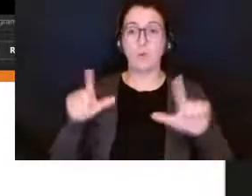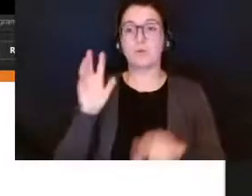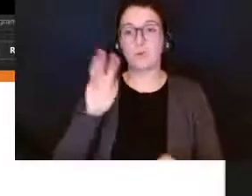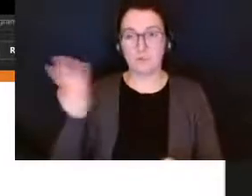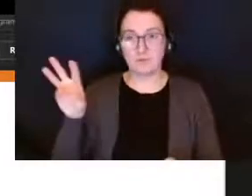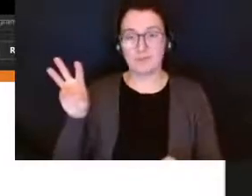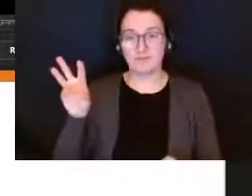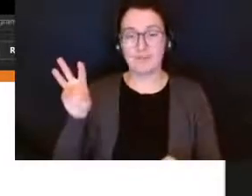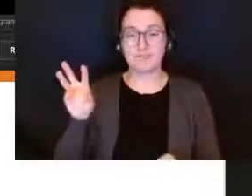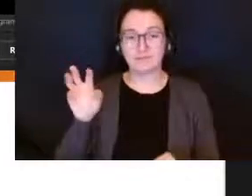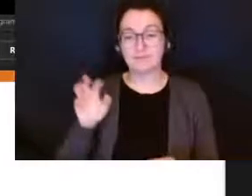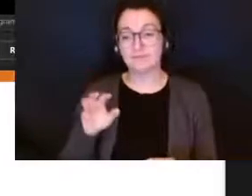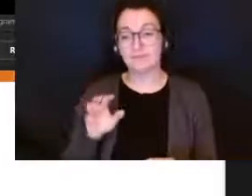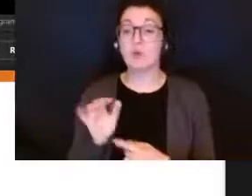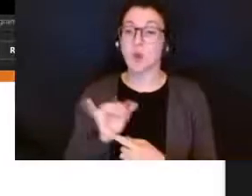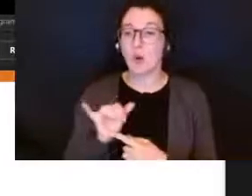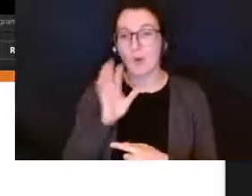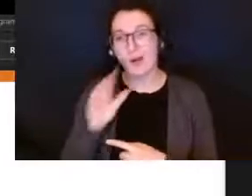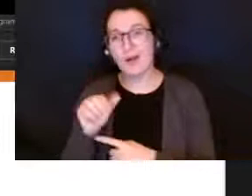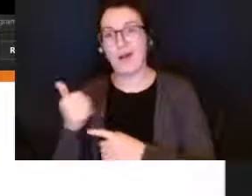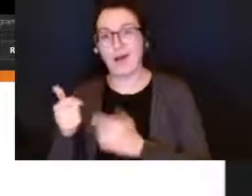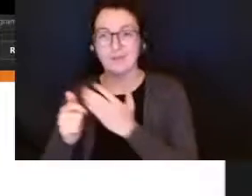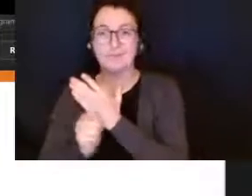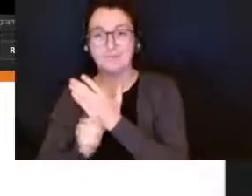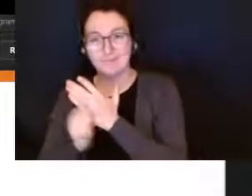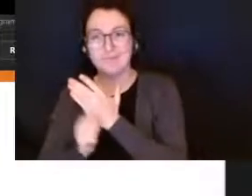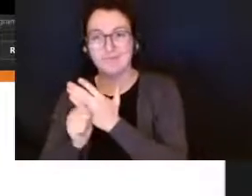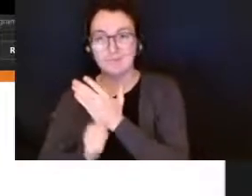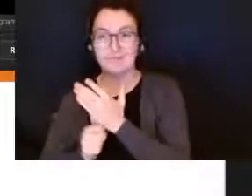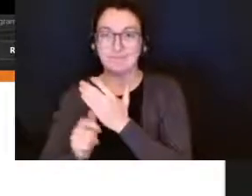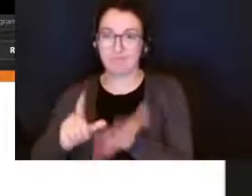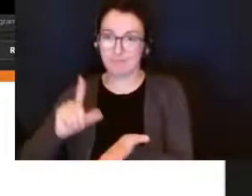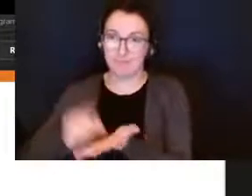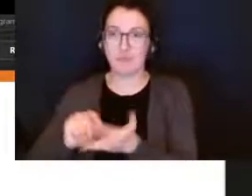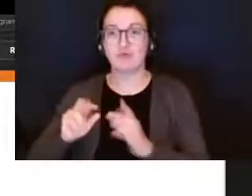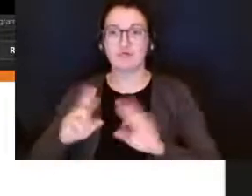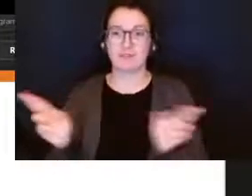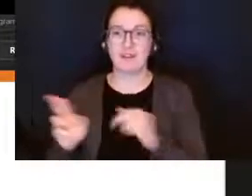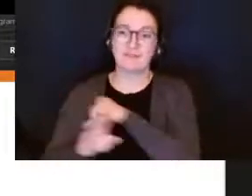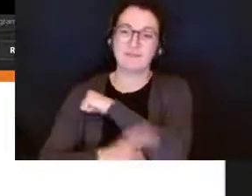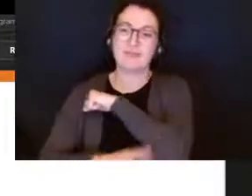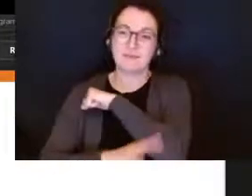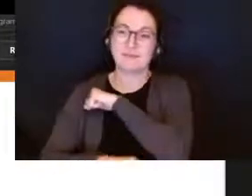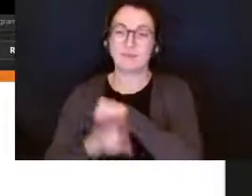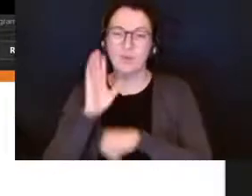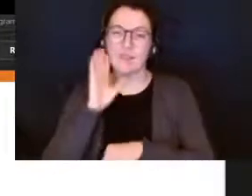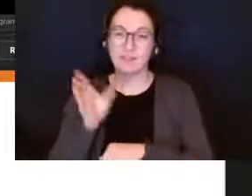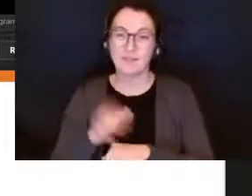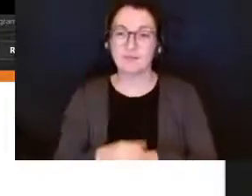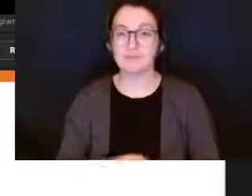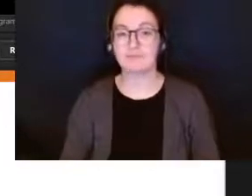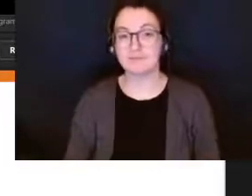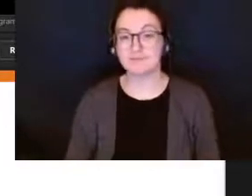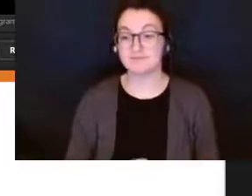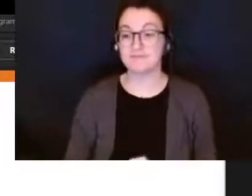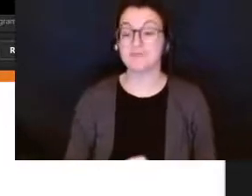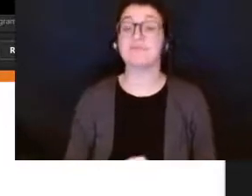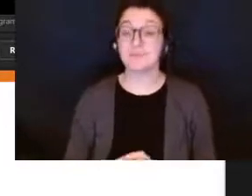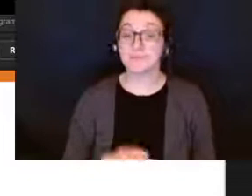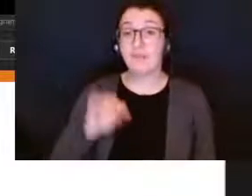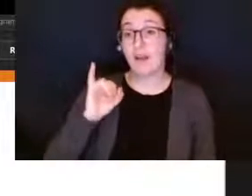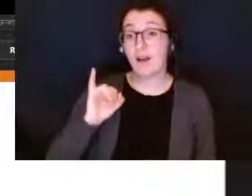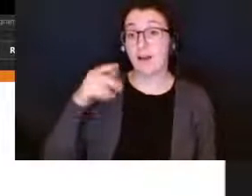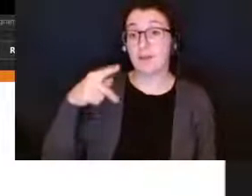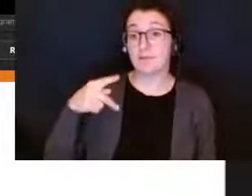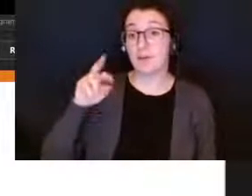will also have an updated parent guide that will be available in hard copy for september in addition when you go through the iprc process which